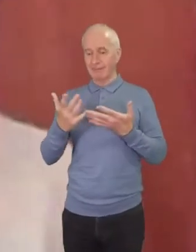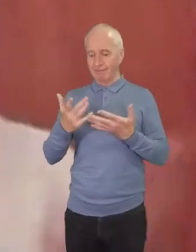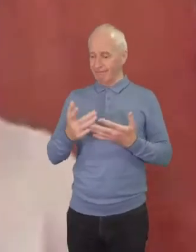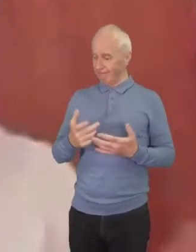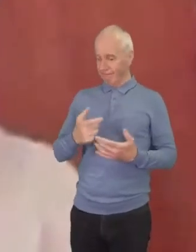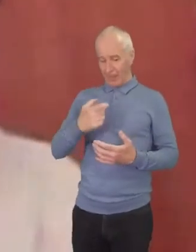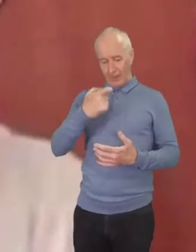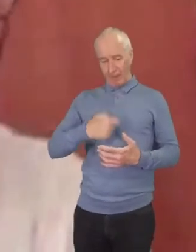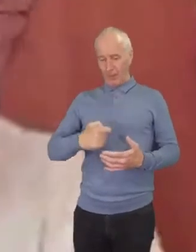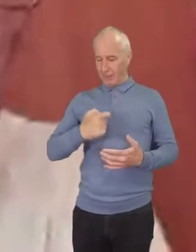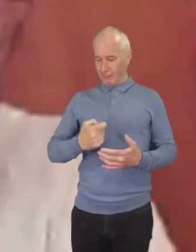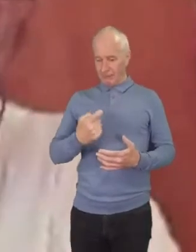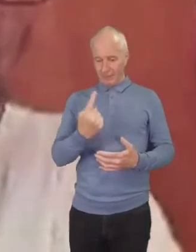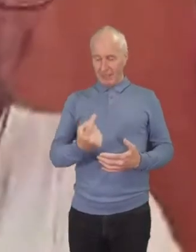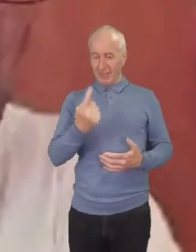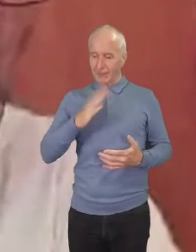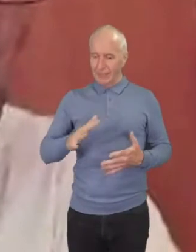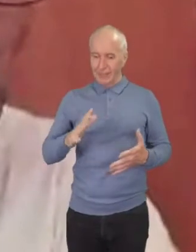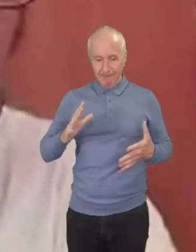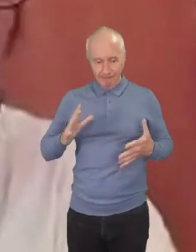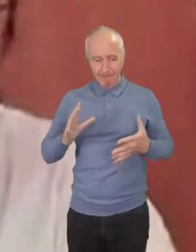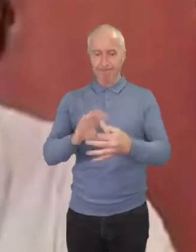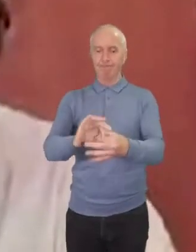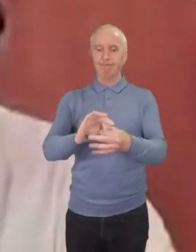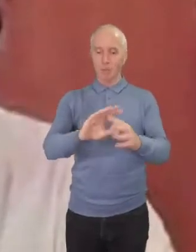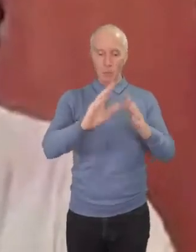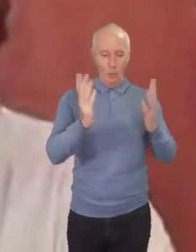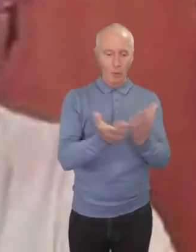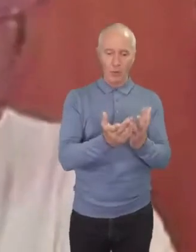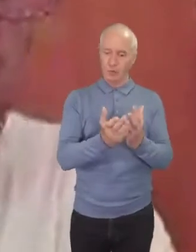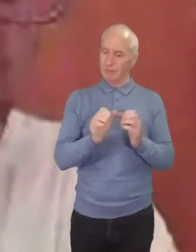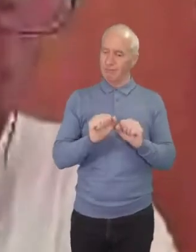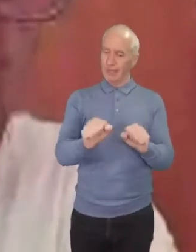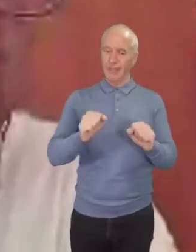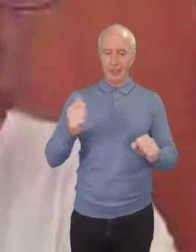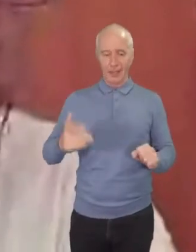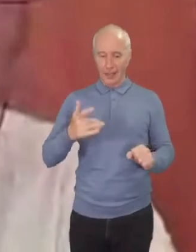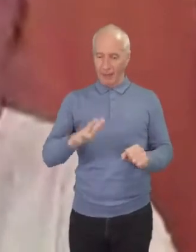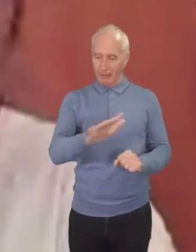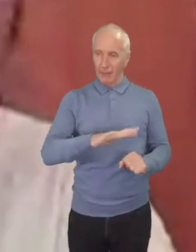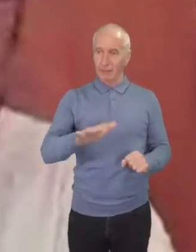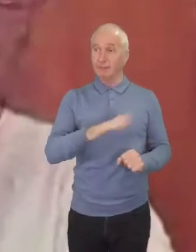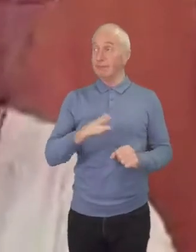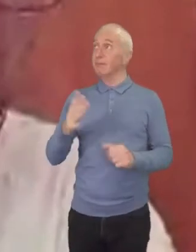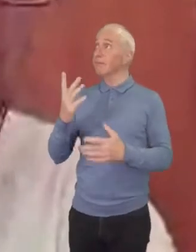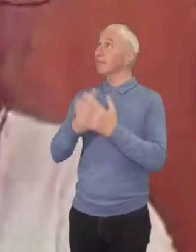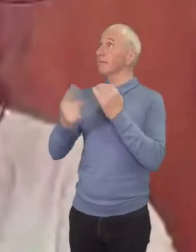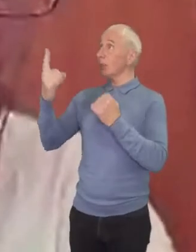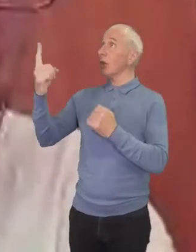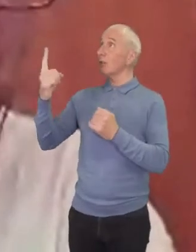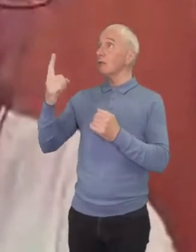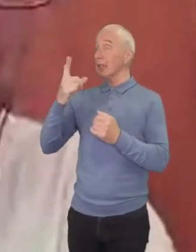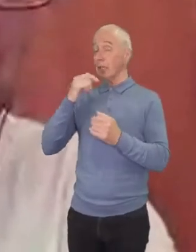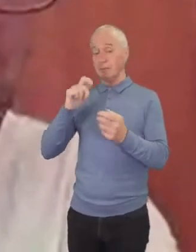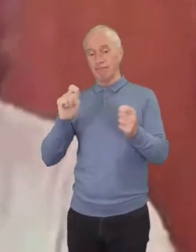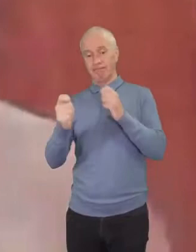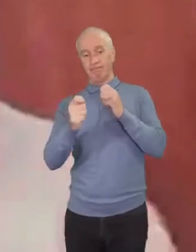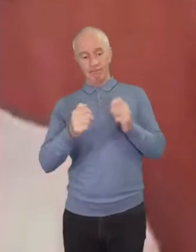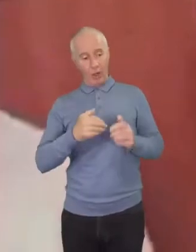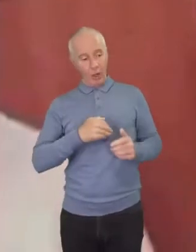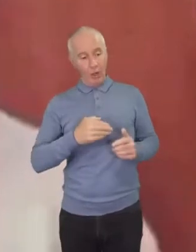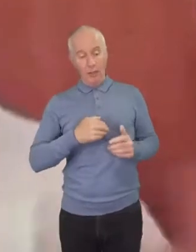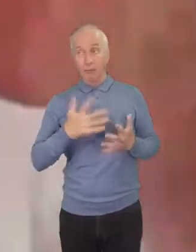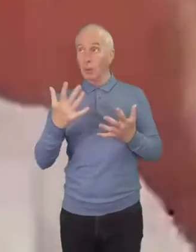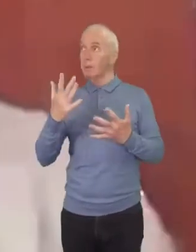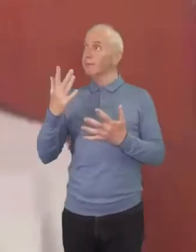in like we we miss a whole nother side of this which is that uh yes god changes hearts but god's given us the power to